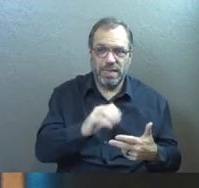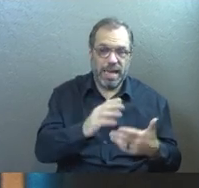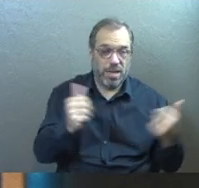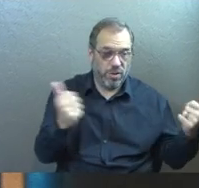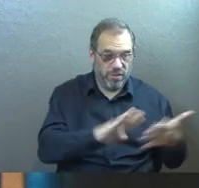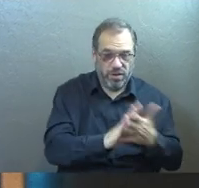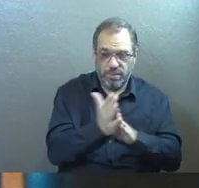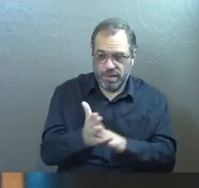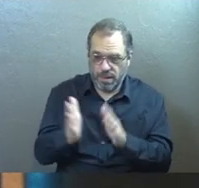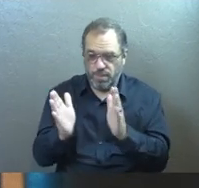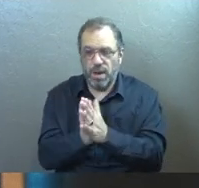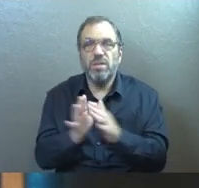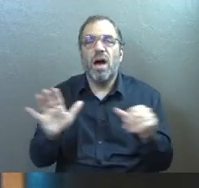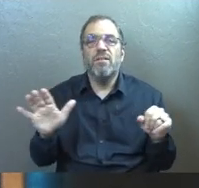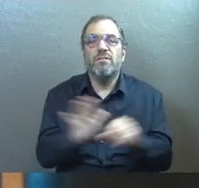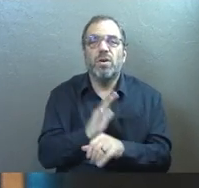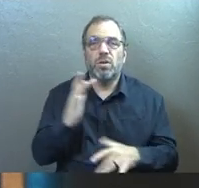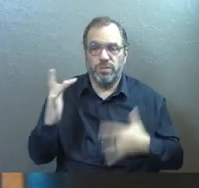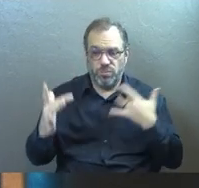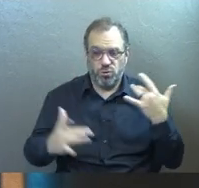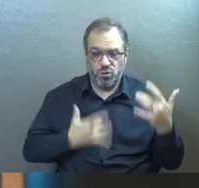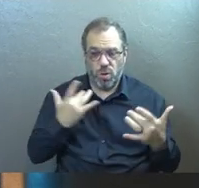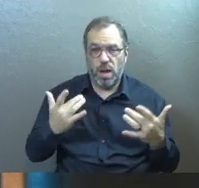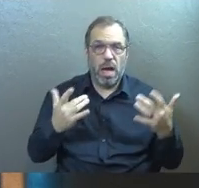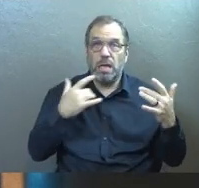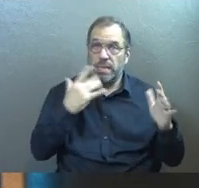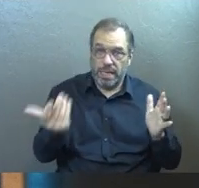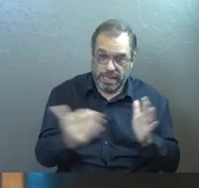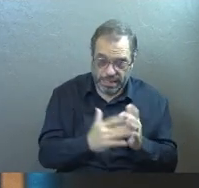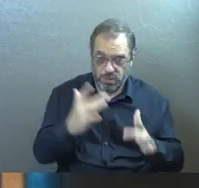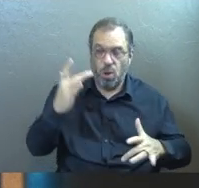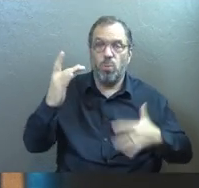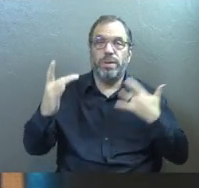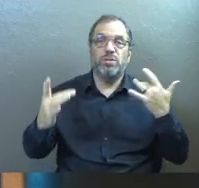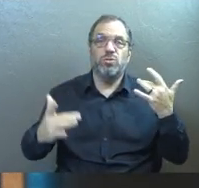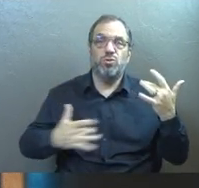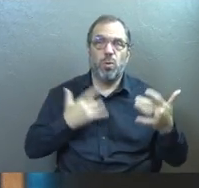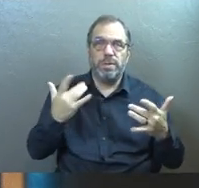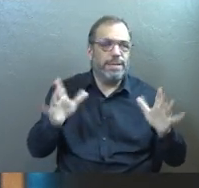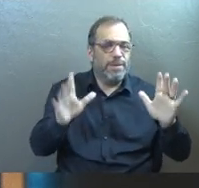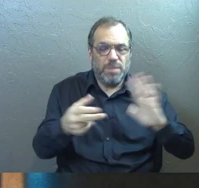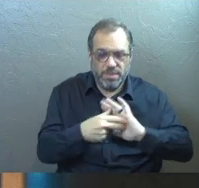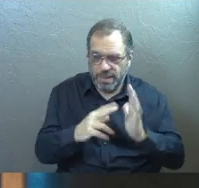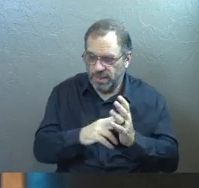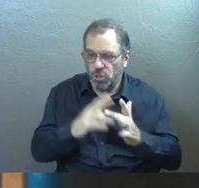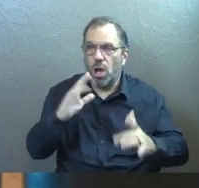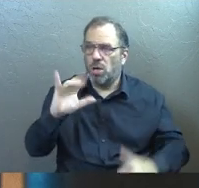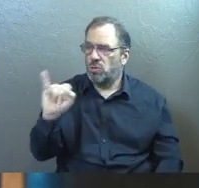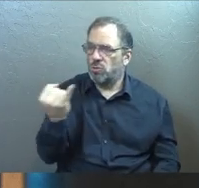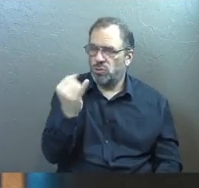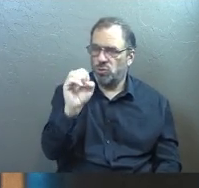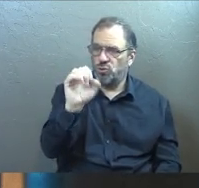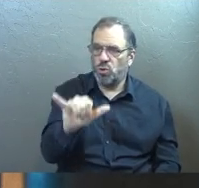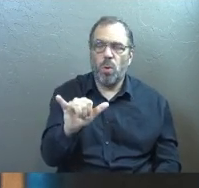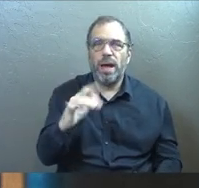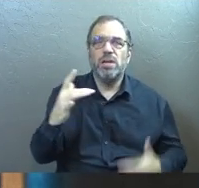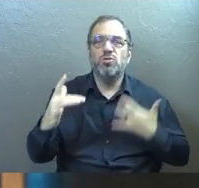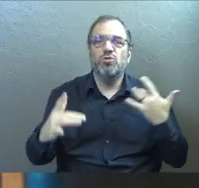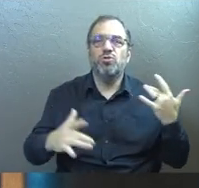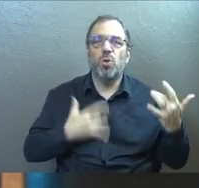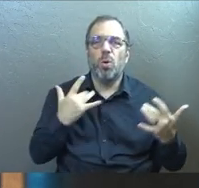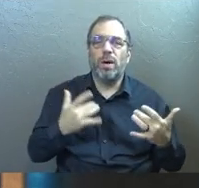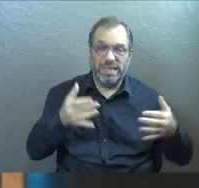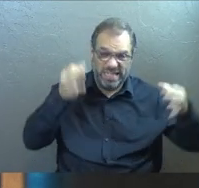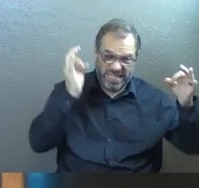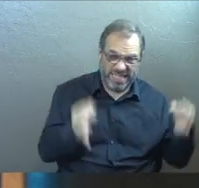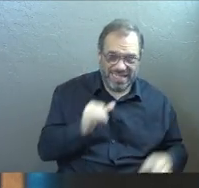Always be full of joy in the Lord. He says, I say it again, rejoice. He's talking about joy there like it's a choice,